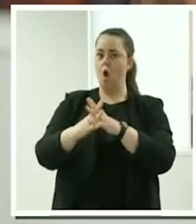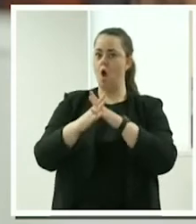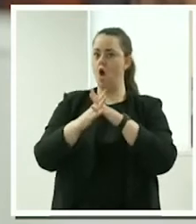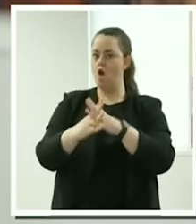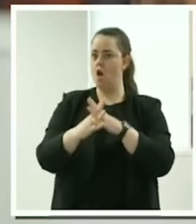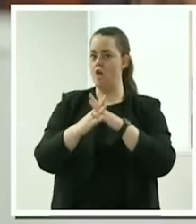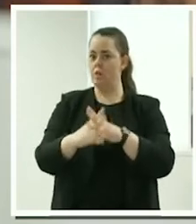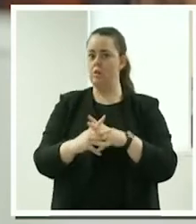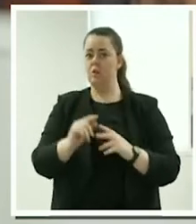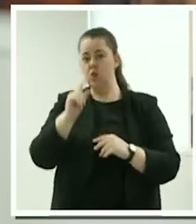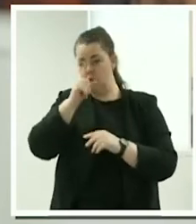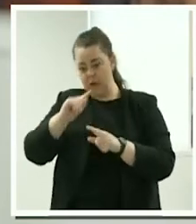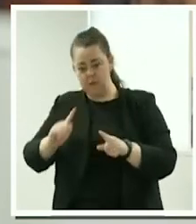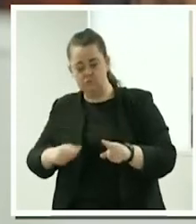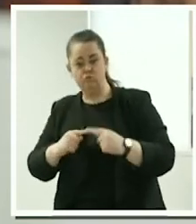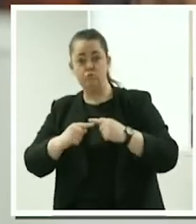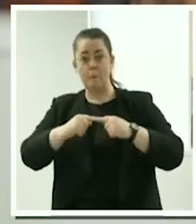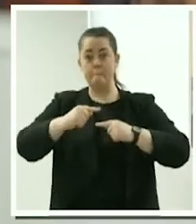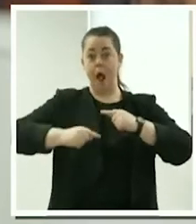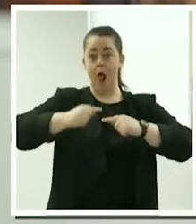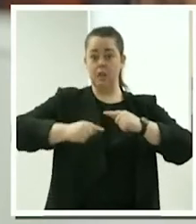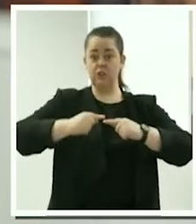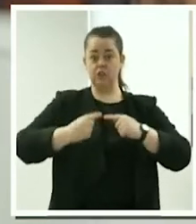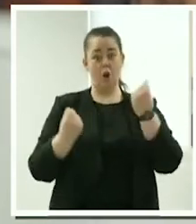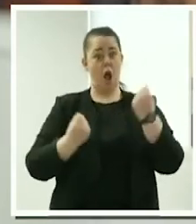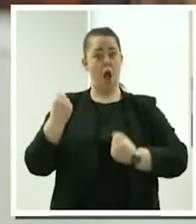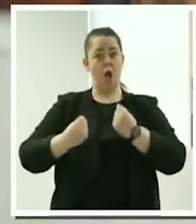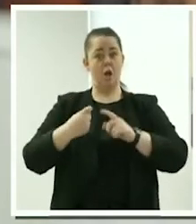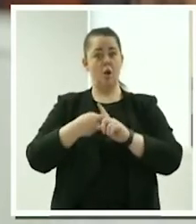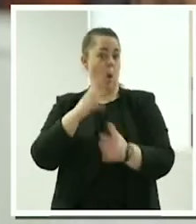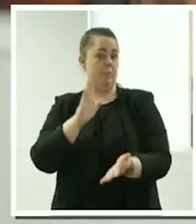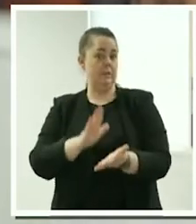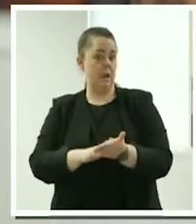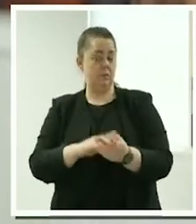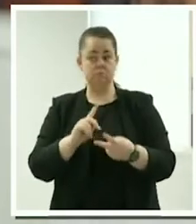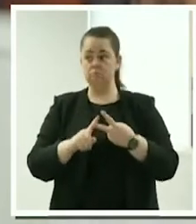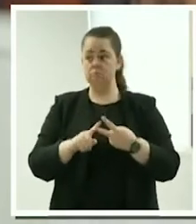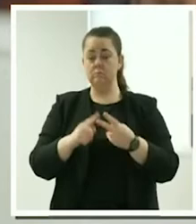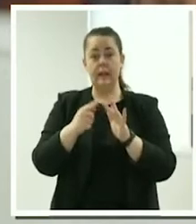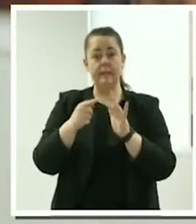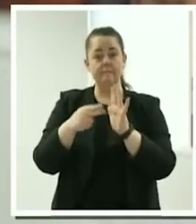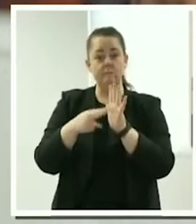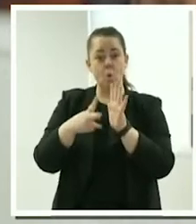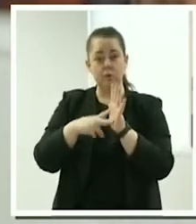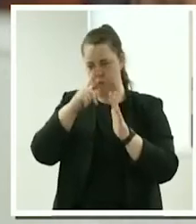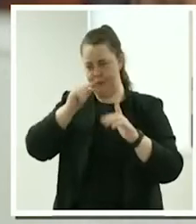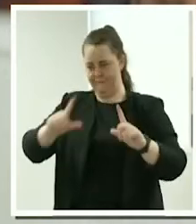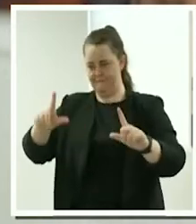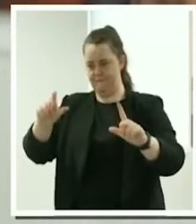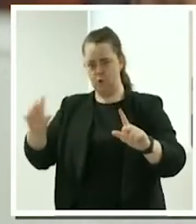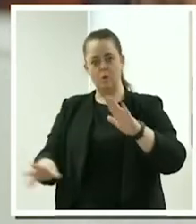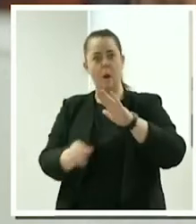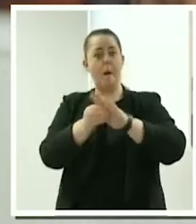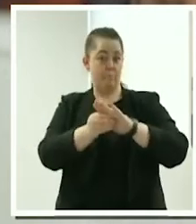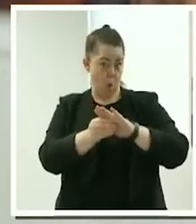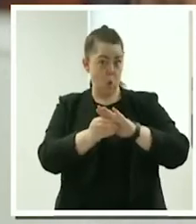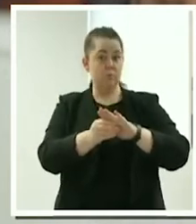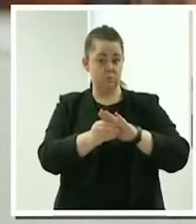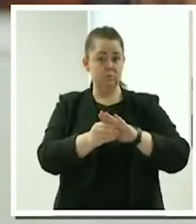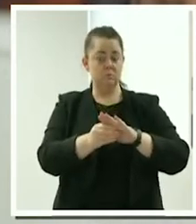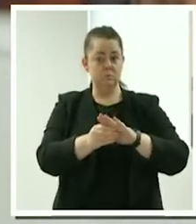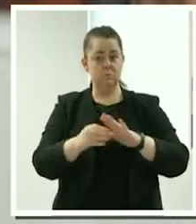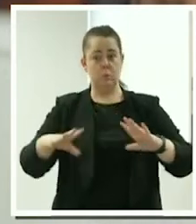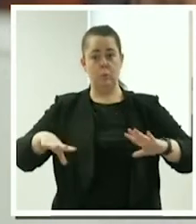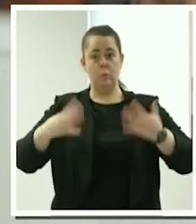down to tracking the mileage on your car, invoices, you can take a photo of them, they go into your tax